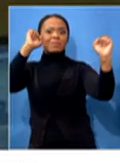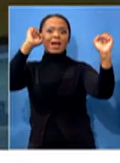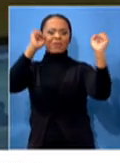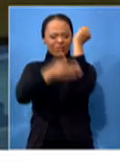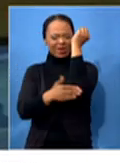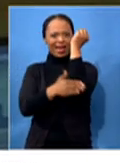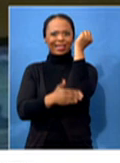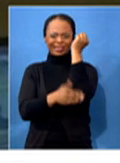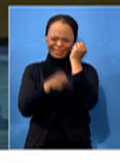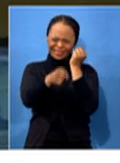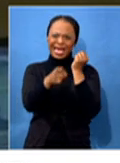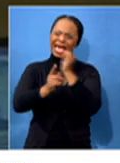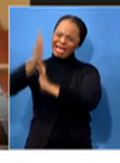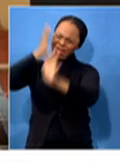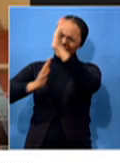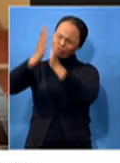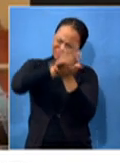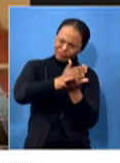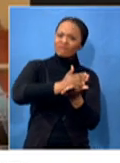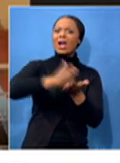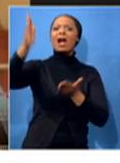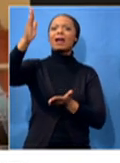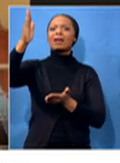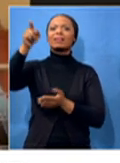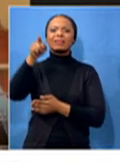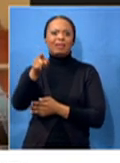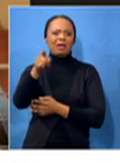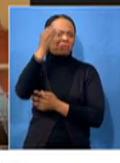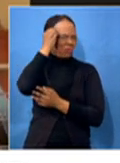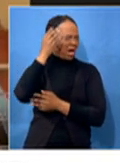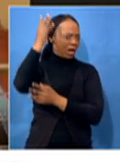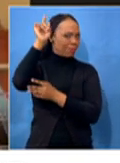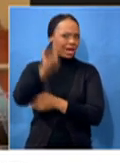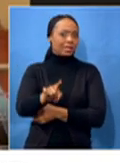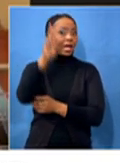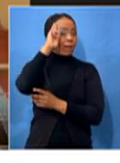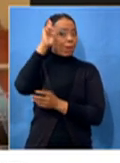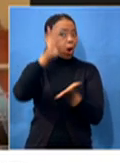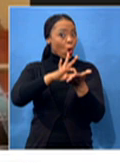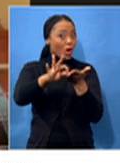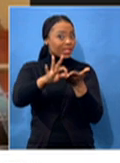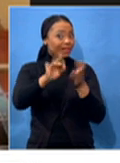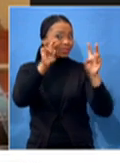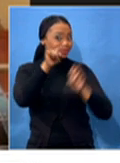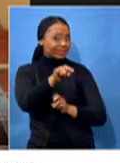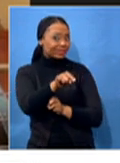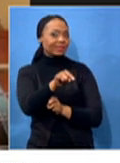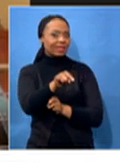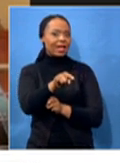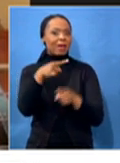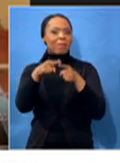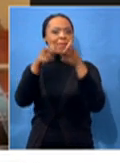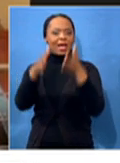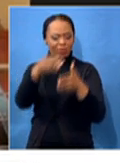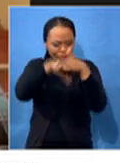know, the history and the contract. If you remember the contract situation where the players had to go underwater to